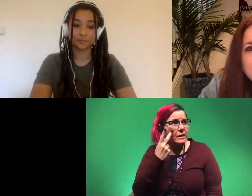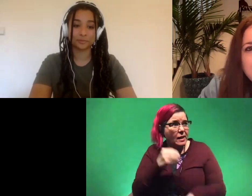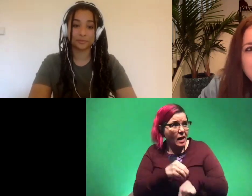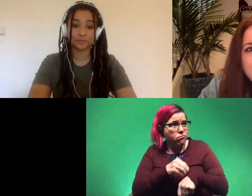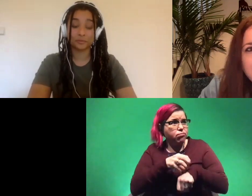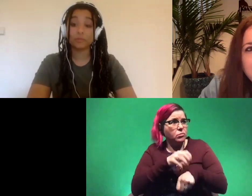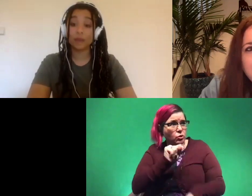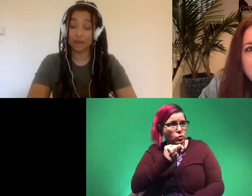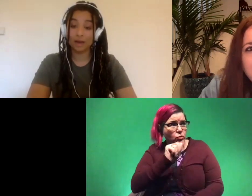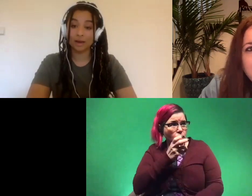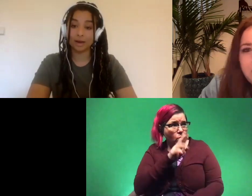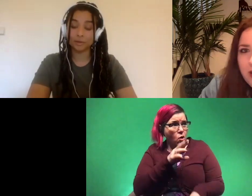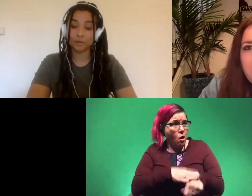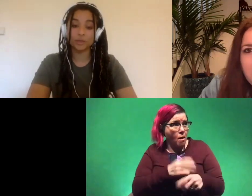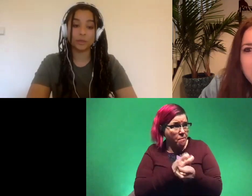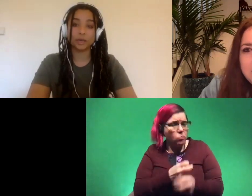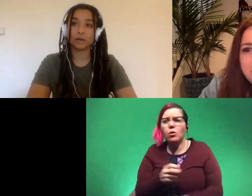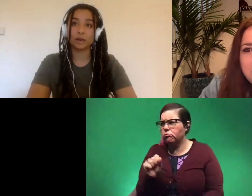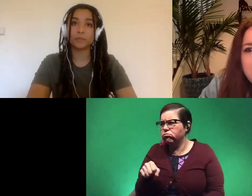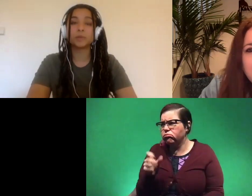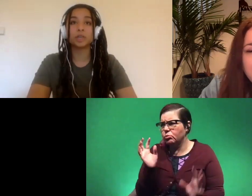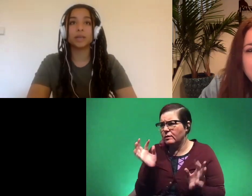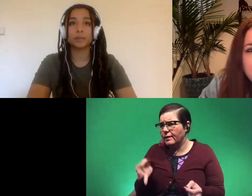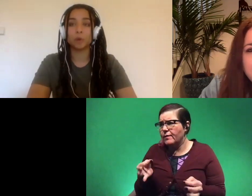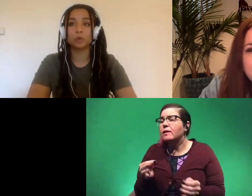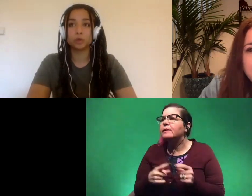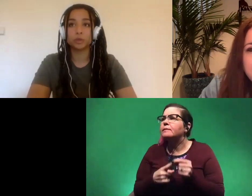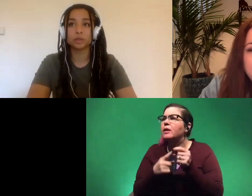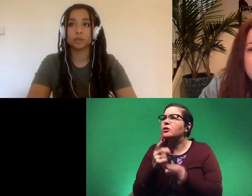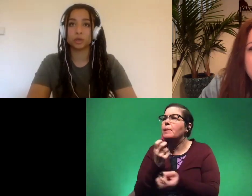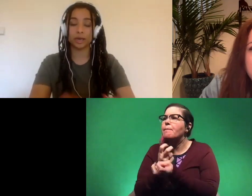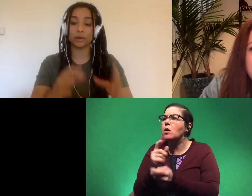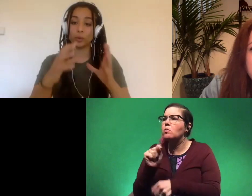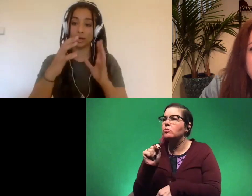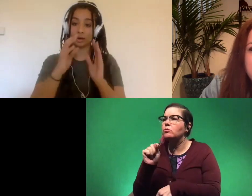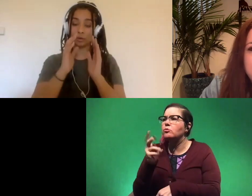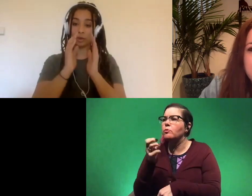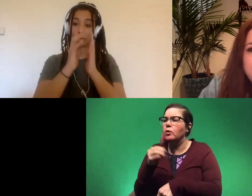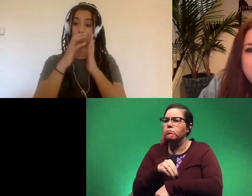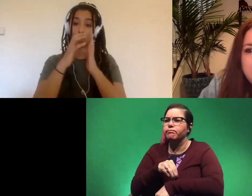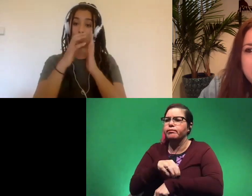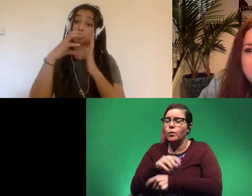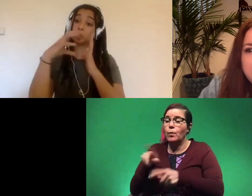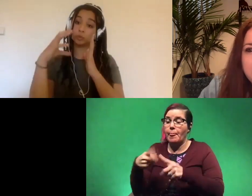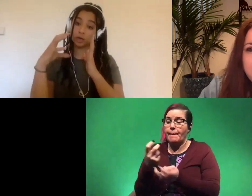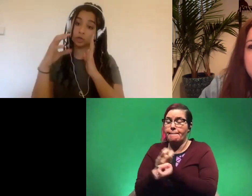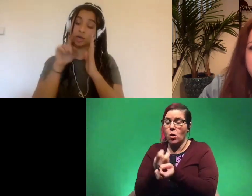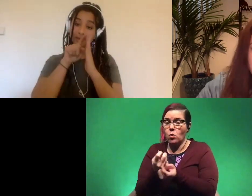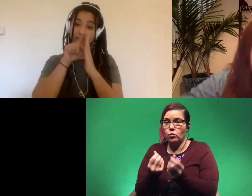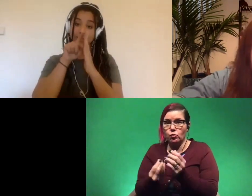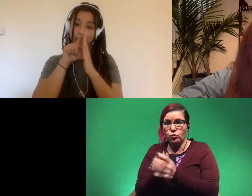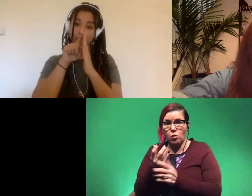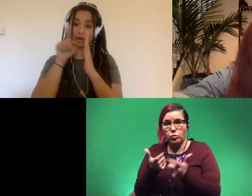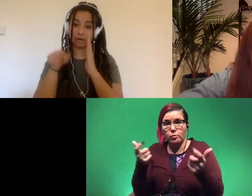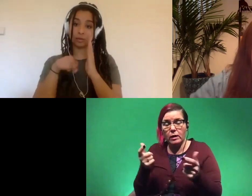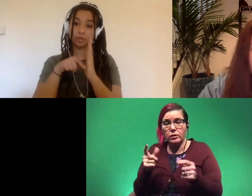bones yeah absolutely we can um especially like bone tumors so like when when the bone grows too much and